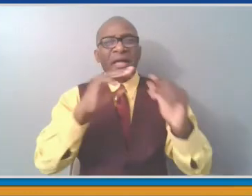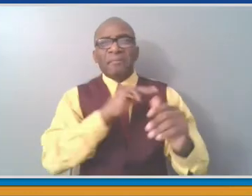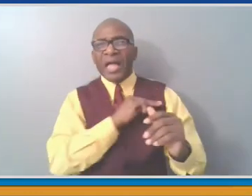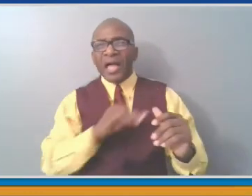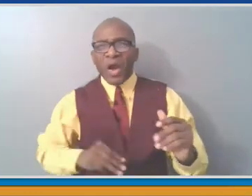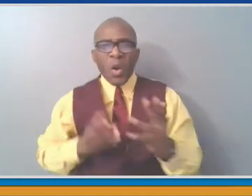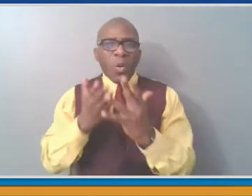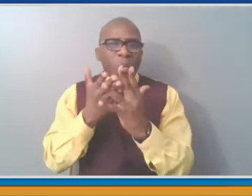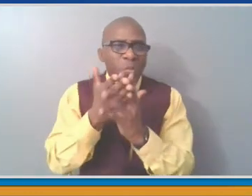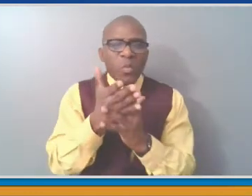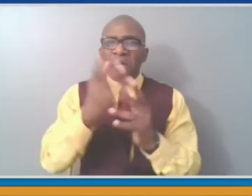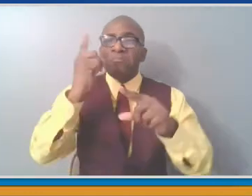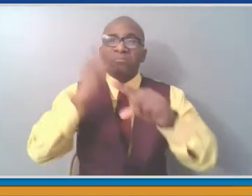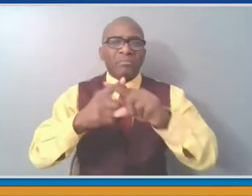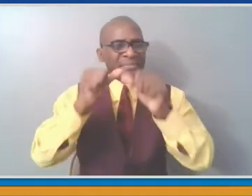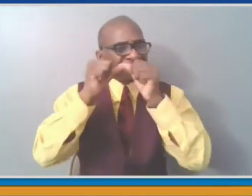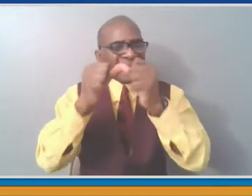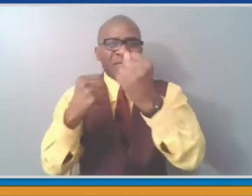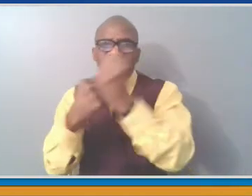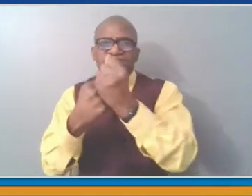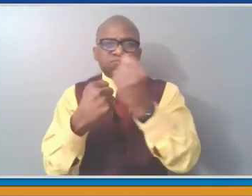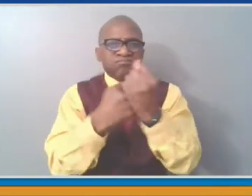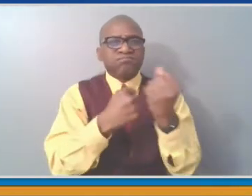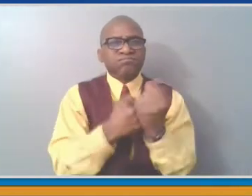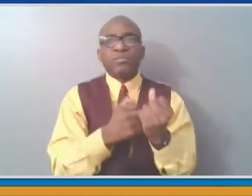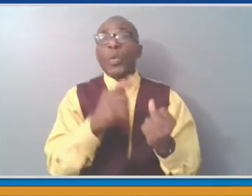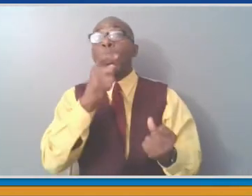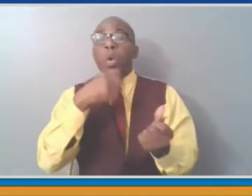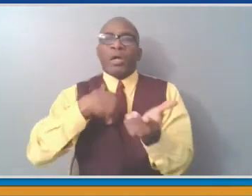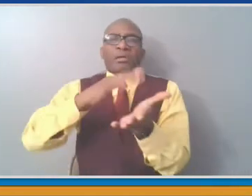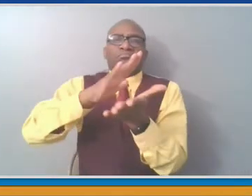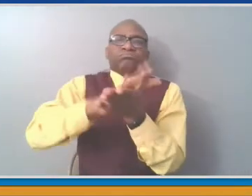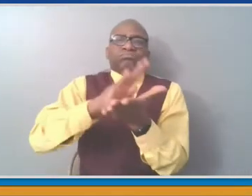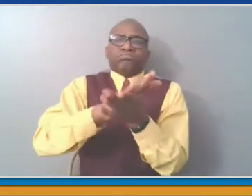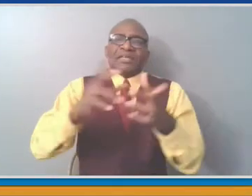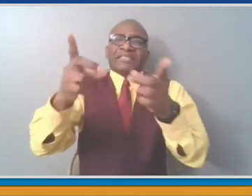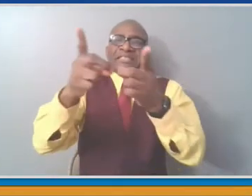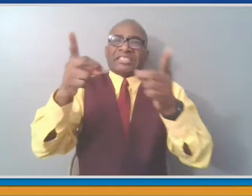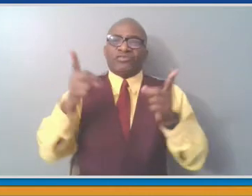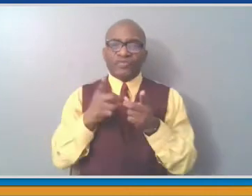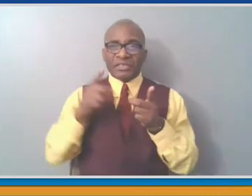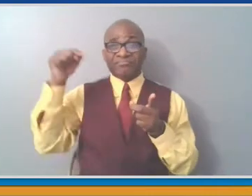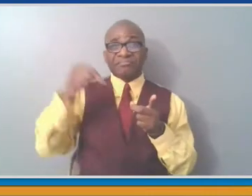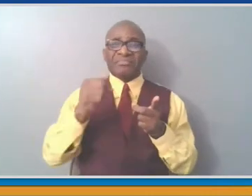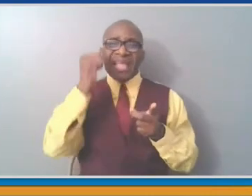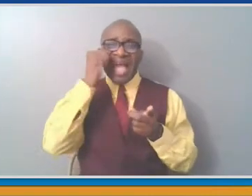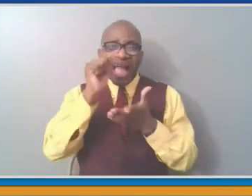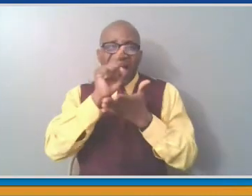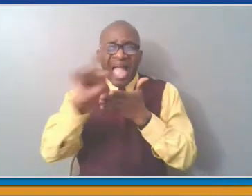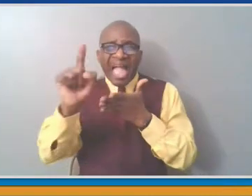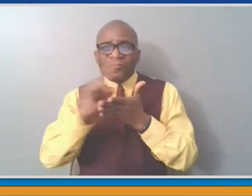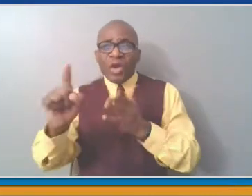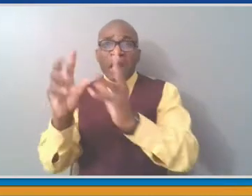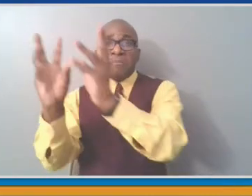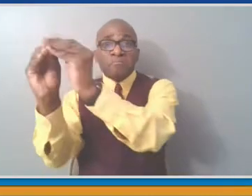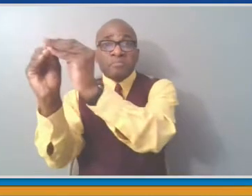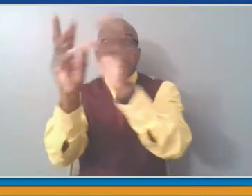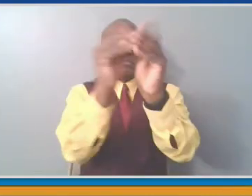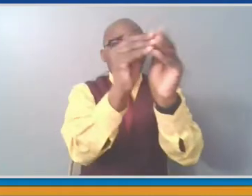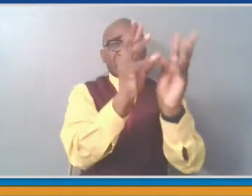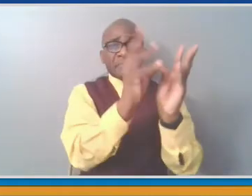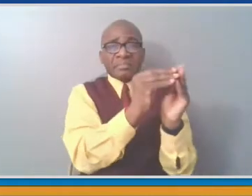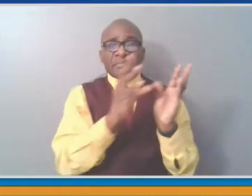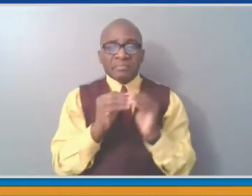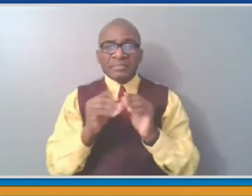municipal governments every Monday afternoon. In both cases, we're trying to show that the county government is a partner, not a separate corporate interest with